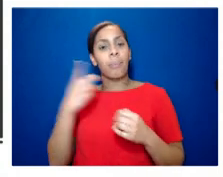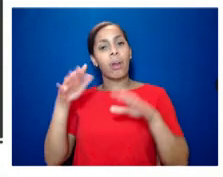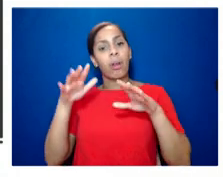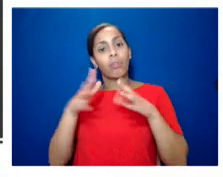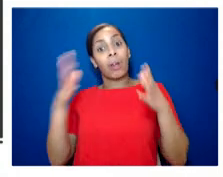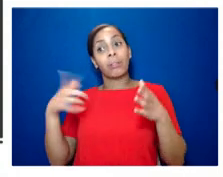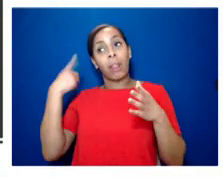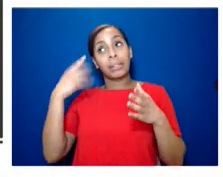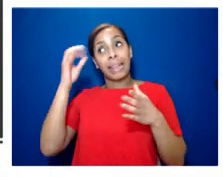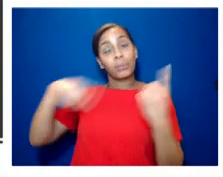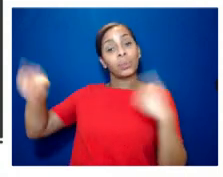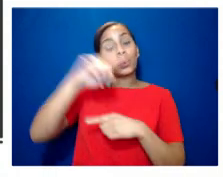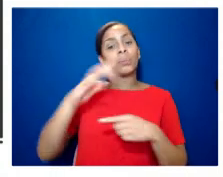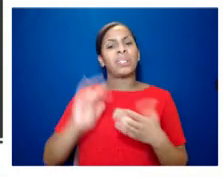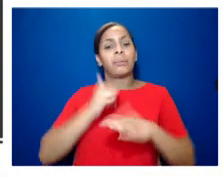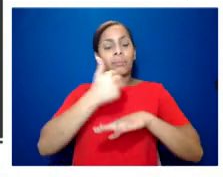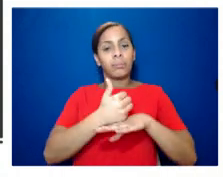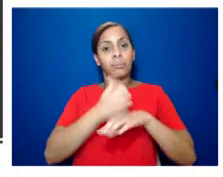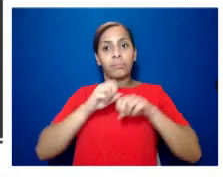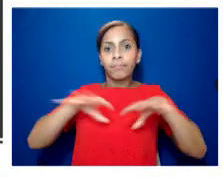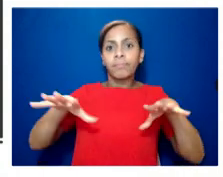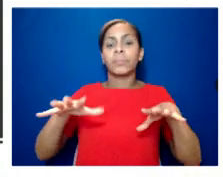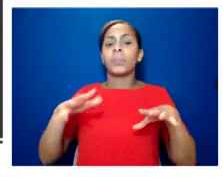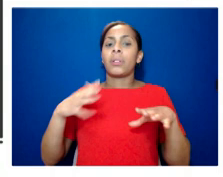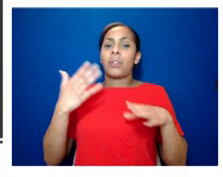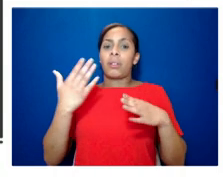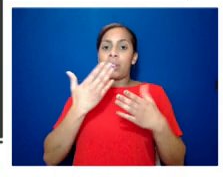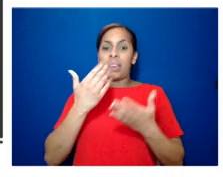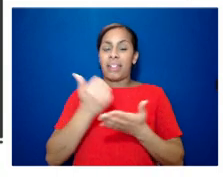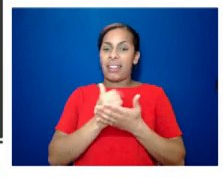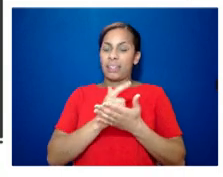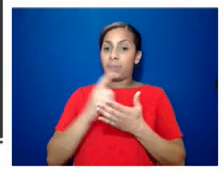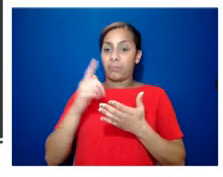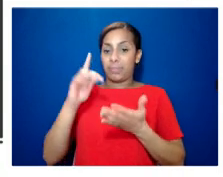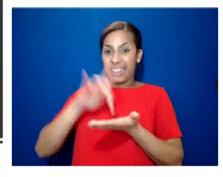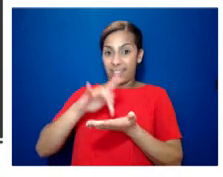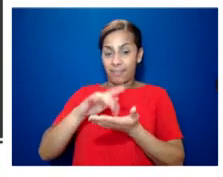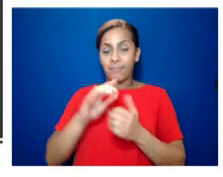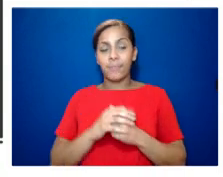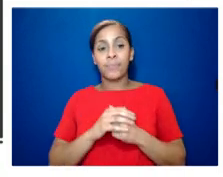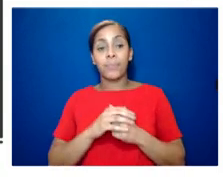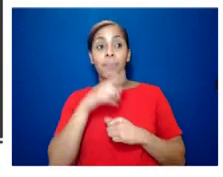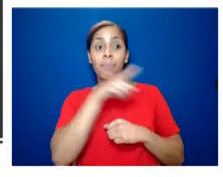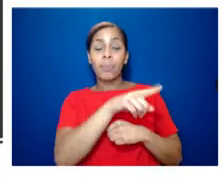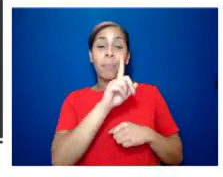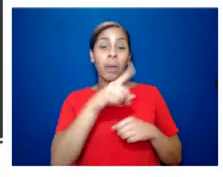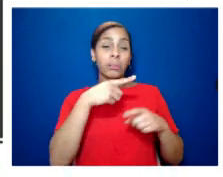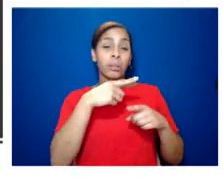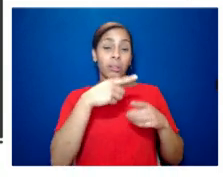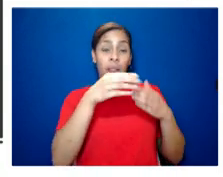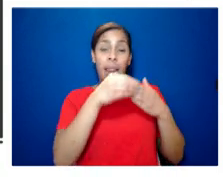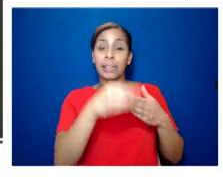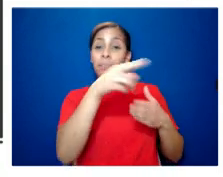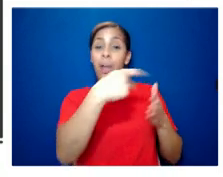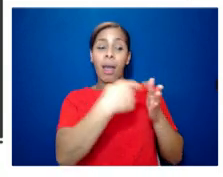and they'd funded a lesbian and gay centre the glc led by ken livingstone were one of the biggest thorns in the side of the